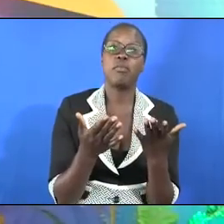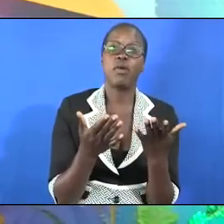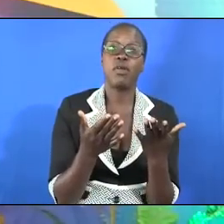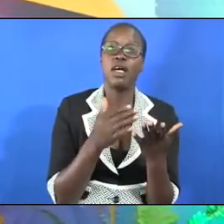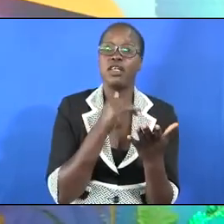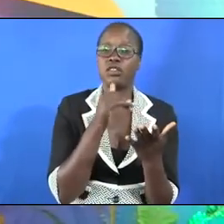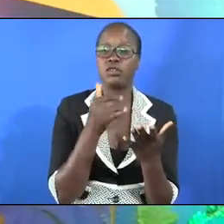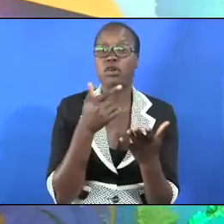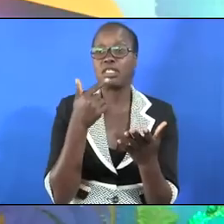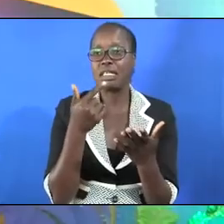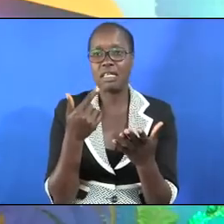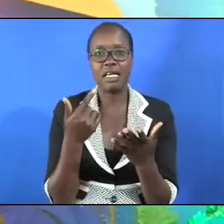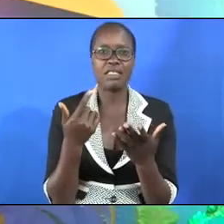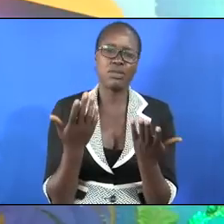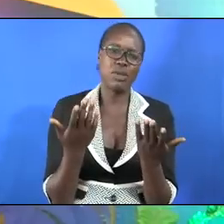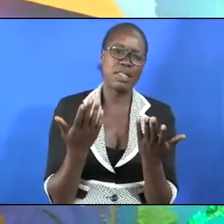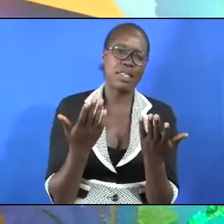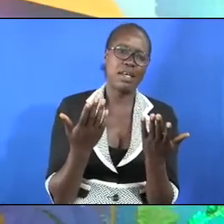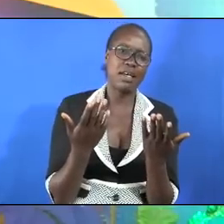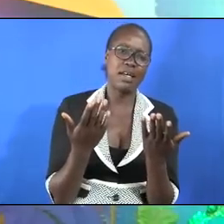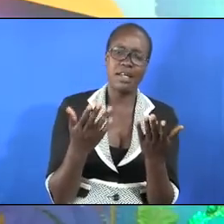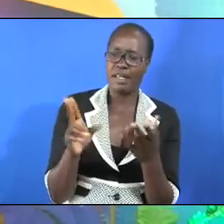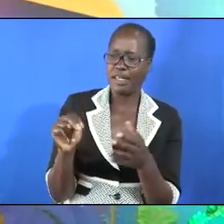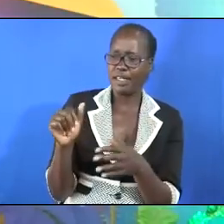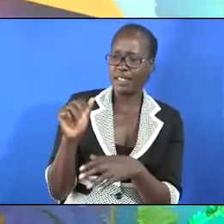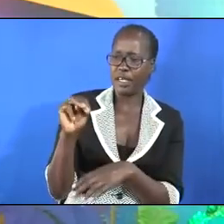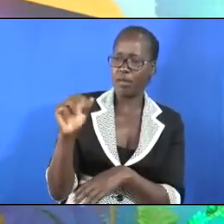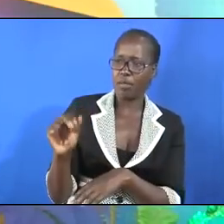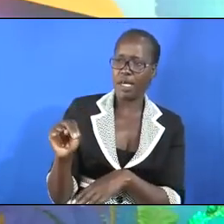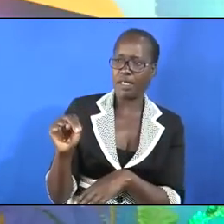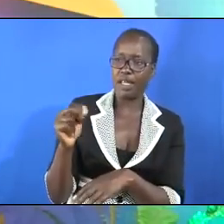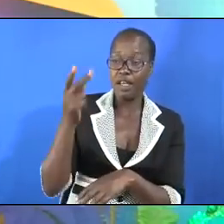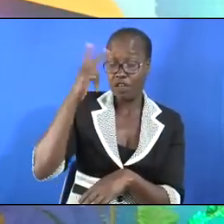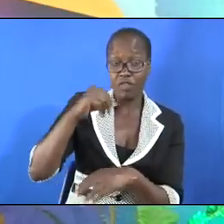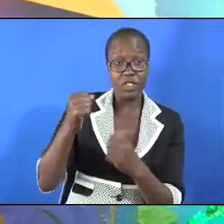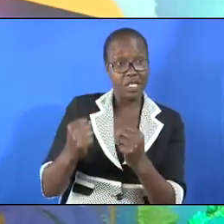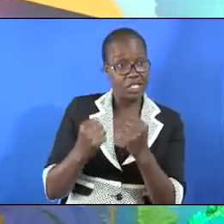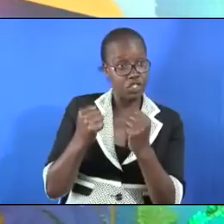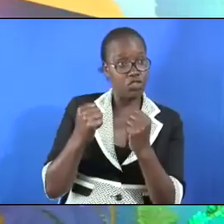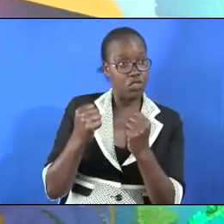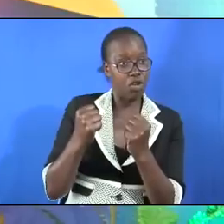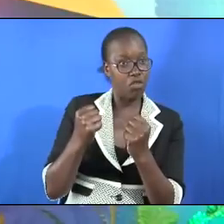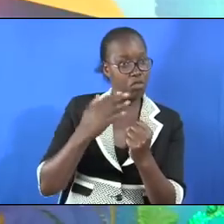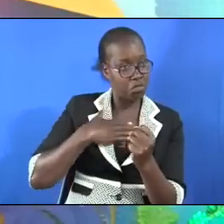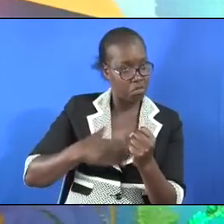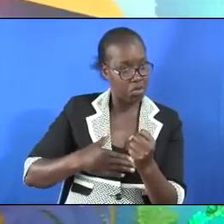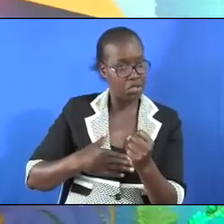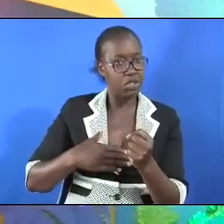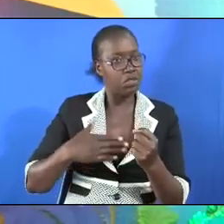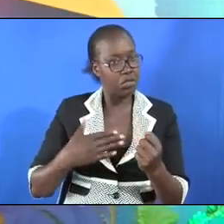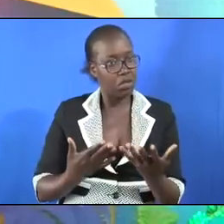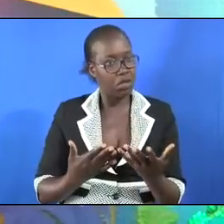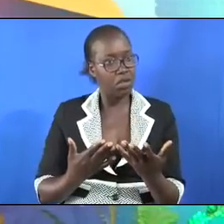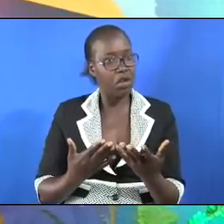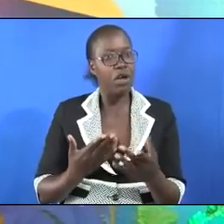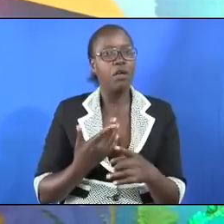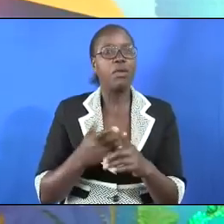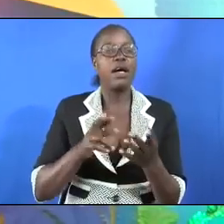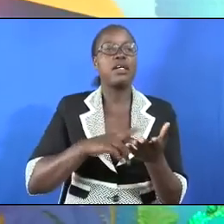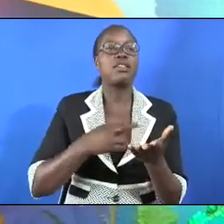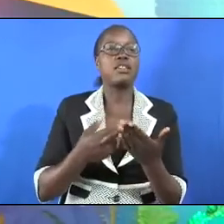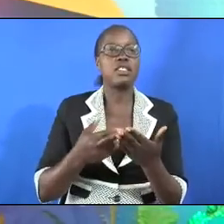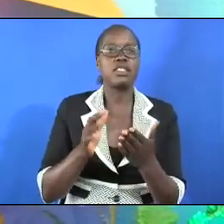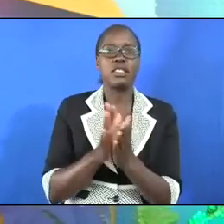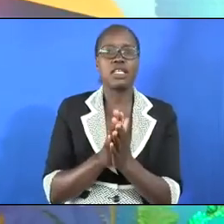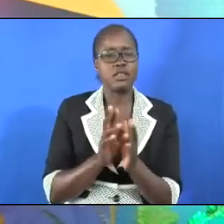letting us know whether Naaman was of a physical, strong stature. It is quite as far as that